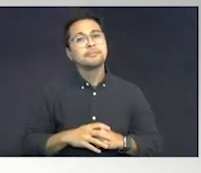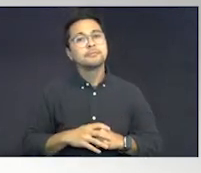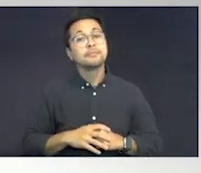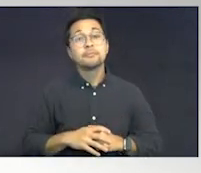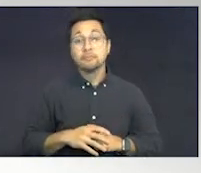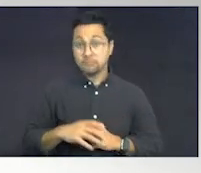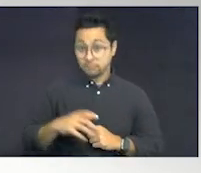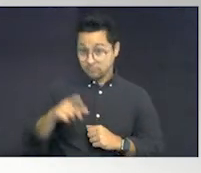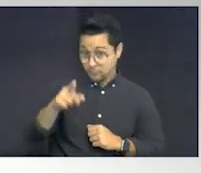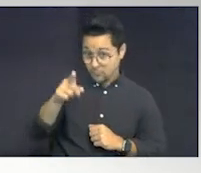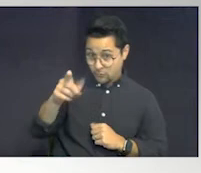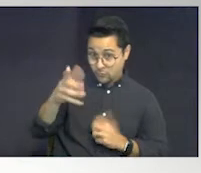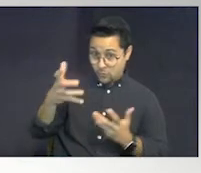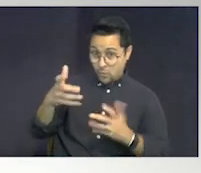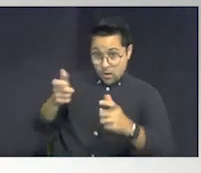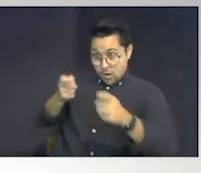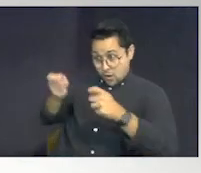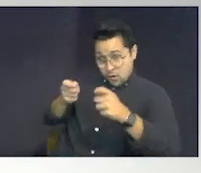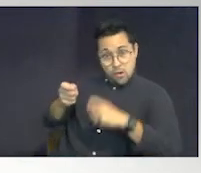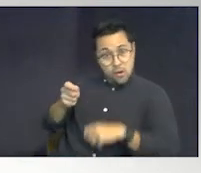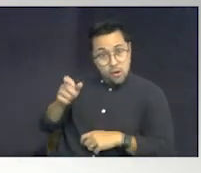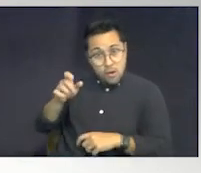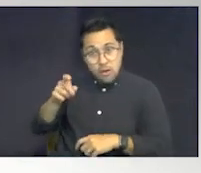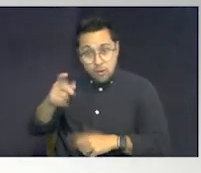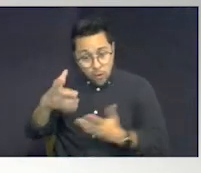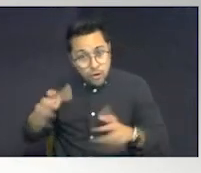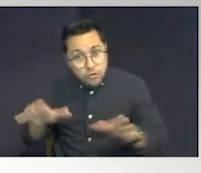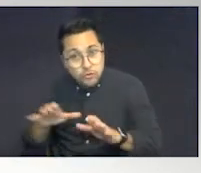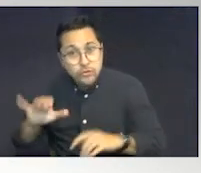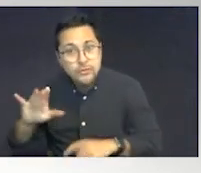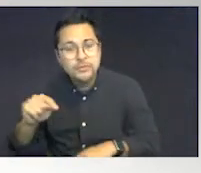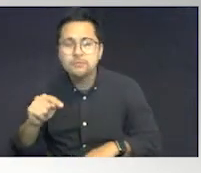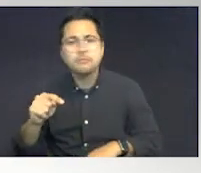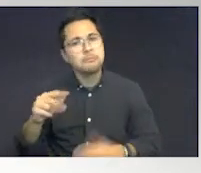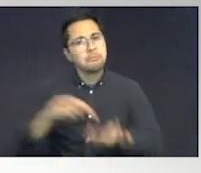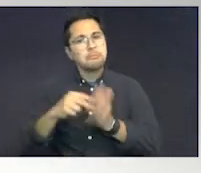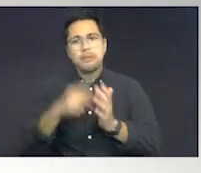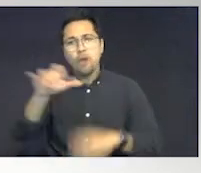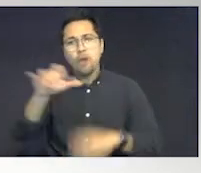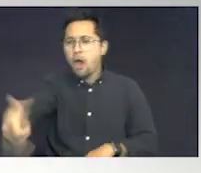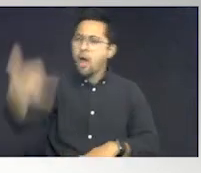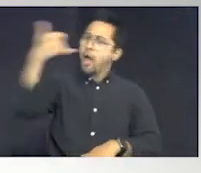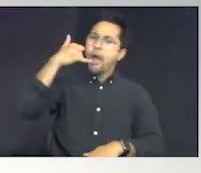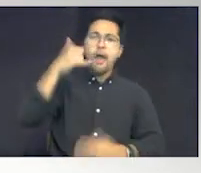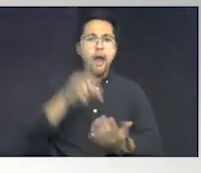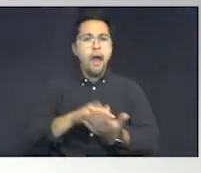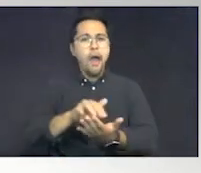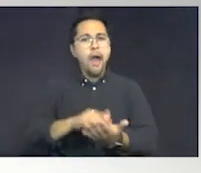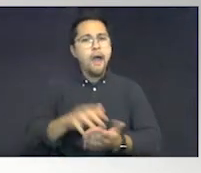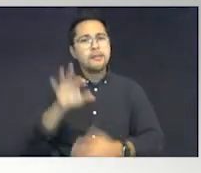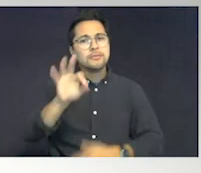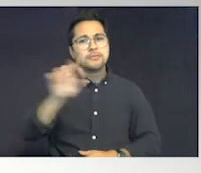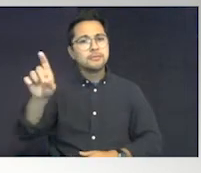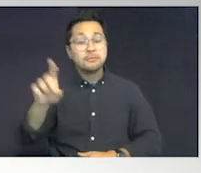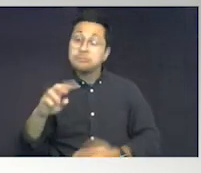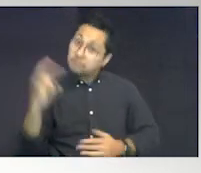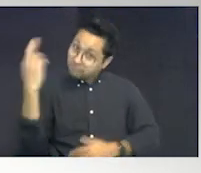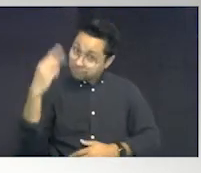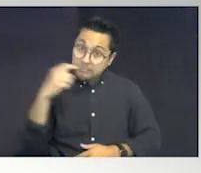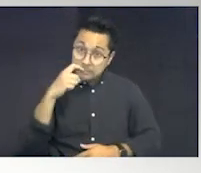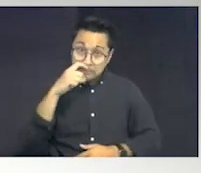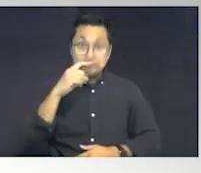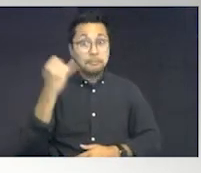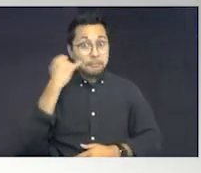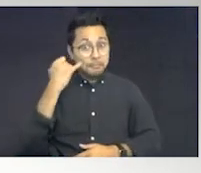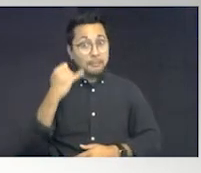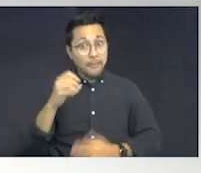You want to control it. You want to do it. Do not pick up that red phone and dial 9-1-1. Because the minute you do,